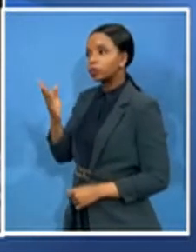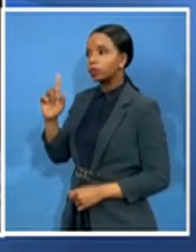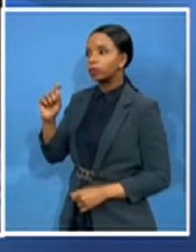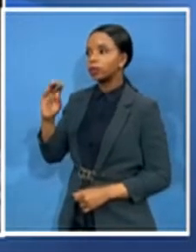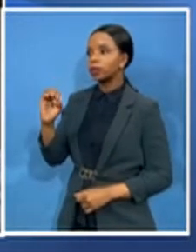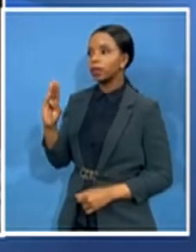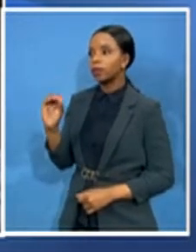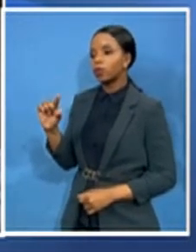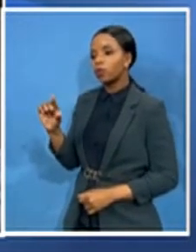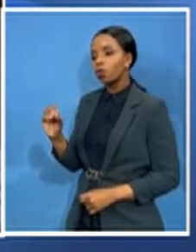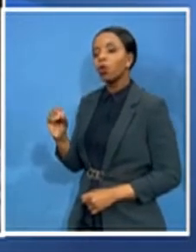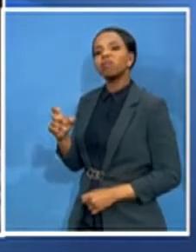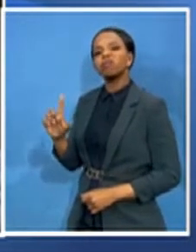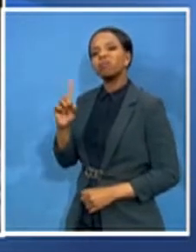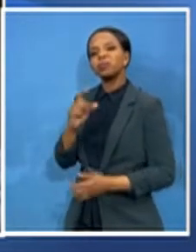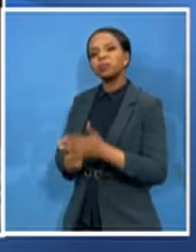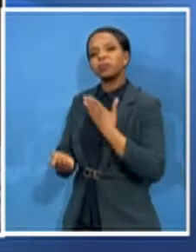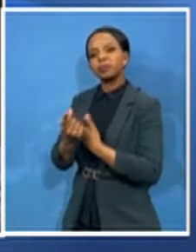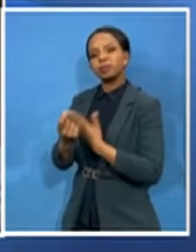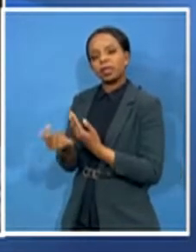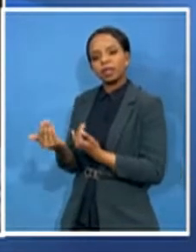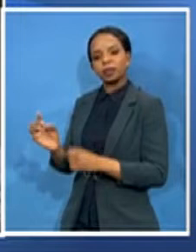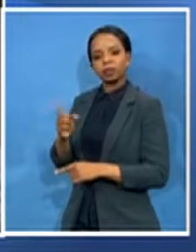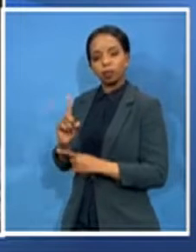morning in terms of what the pro the premier is going to say